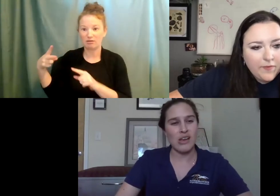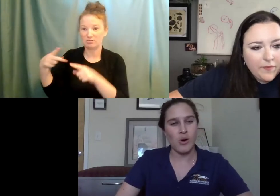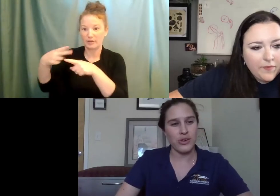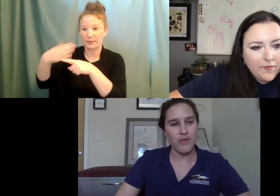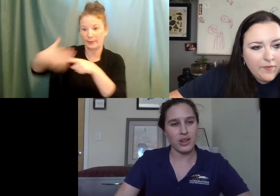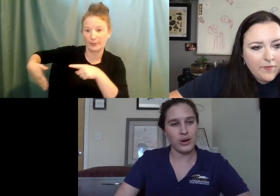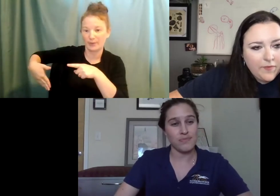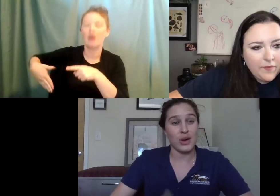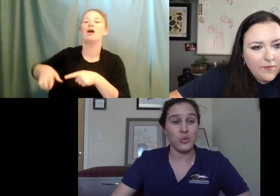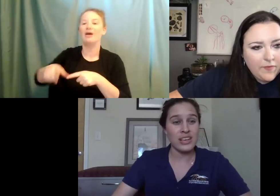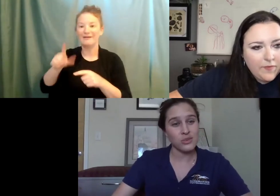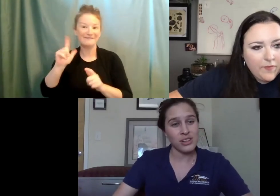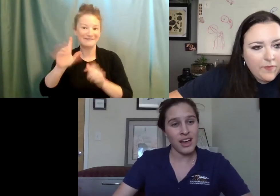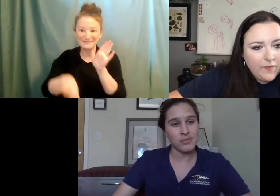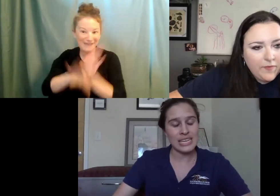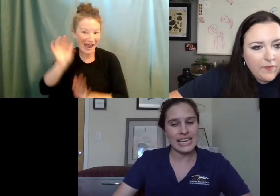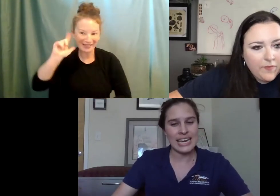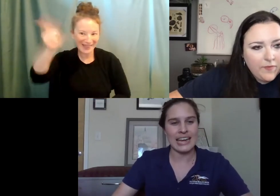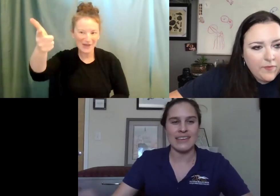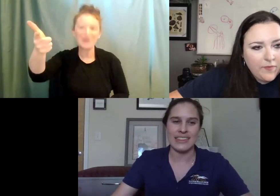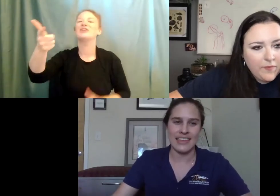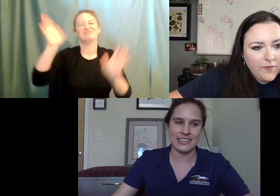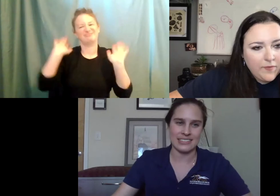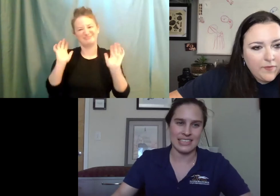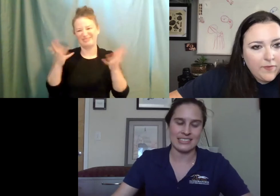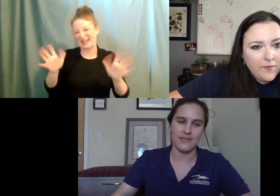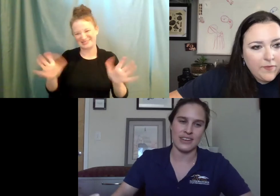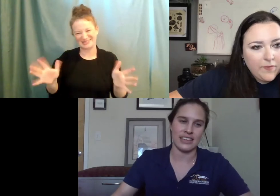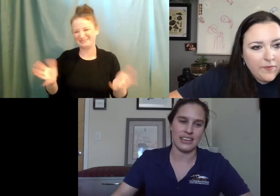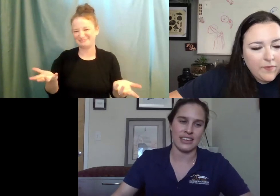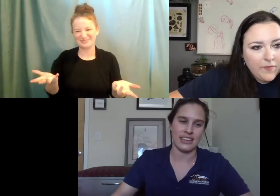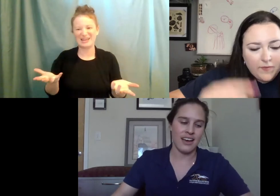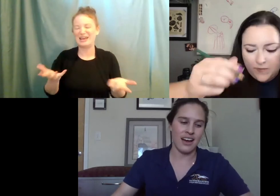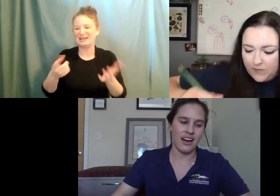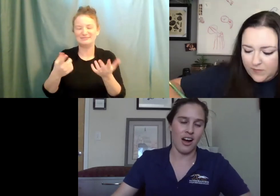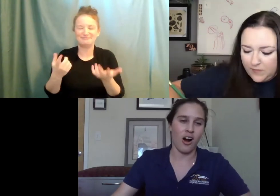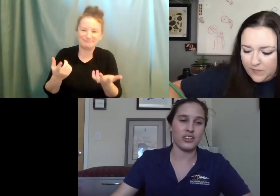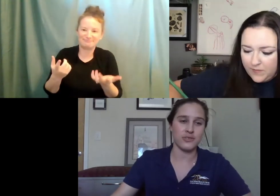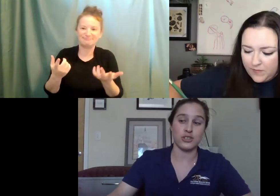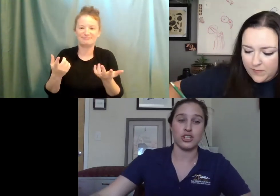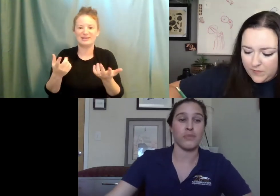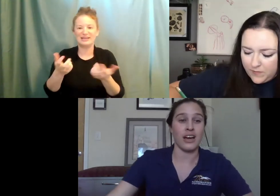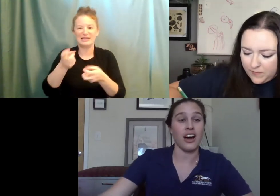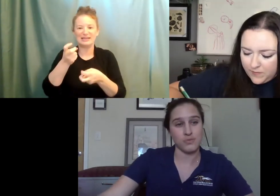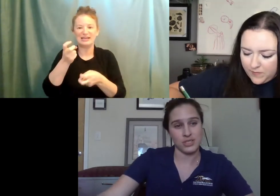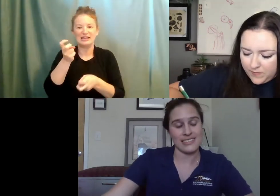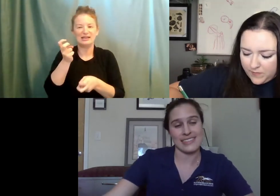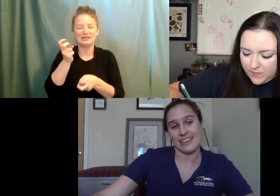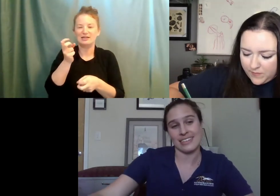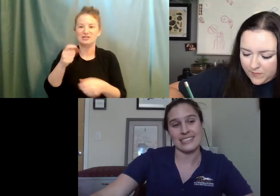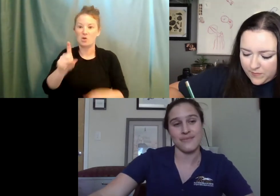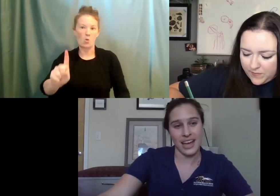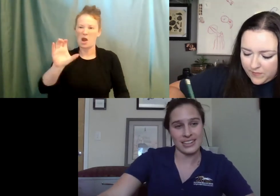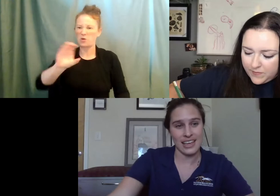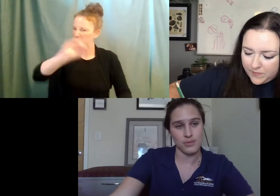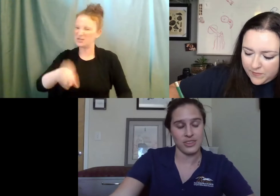that's really the only follow up that we can reliably get. And even then it's, it's definitely, uh, hard to for sure be a hundred percent that